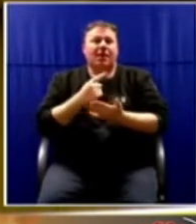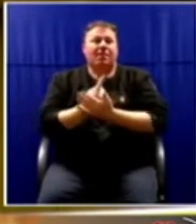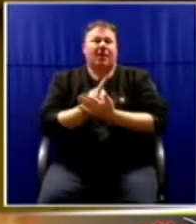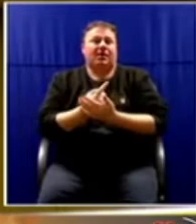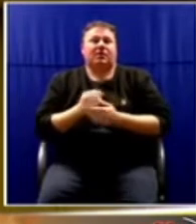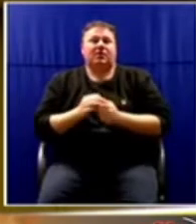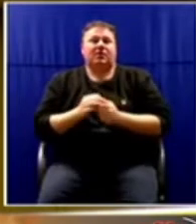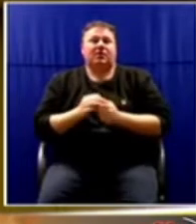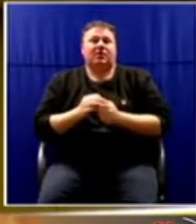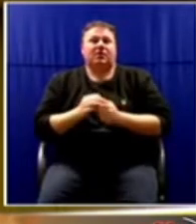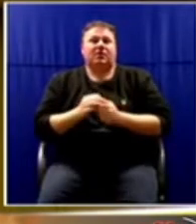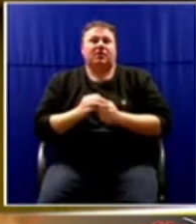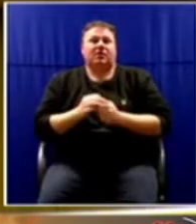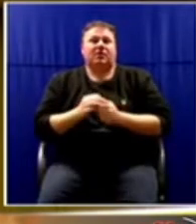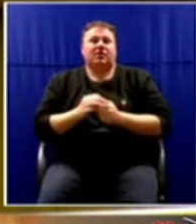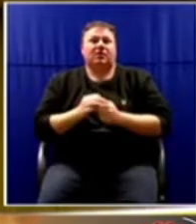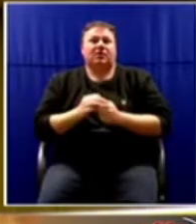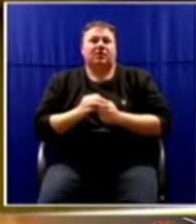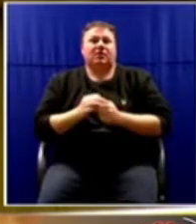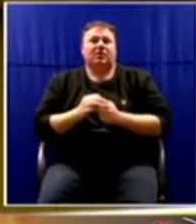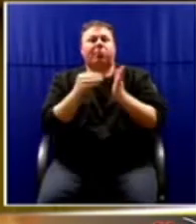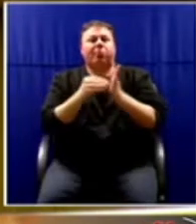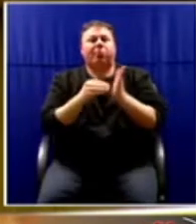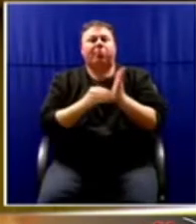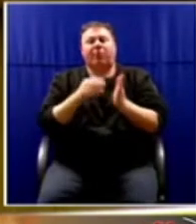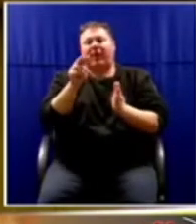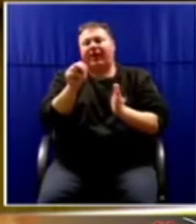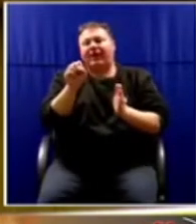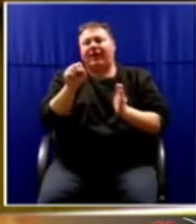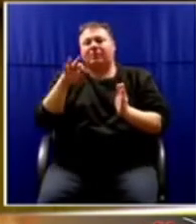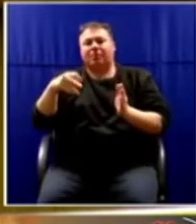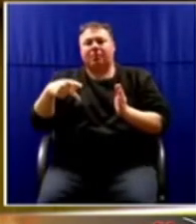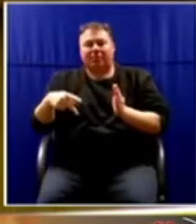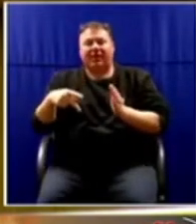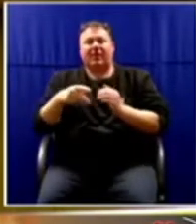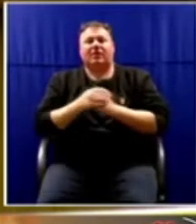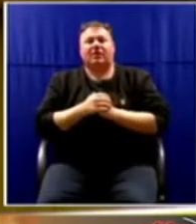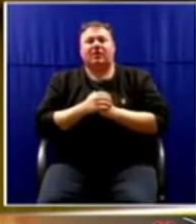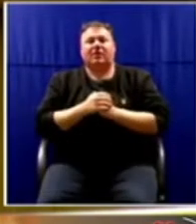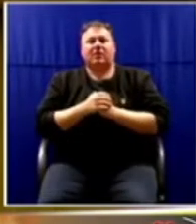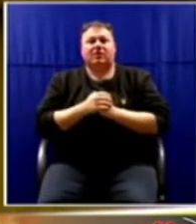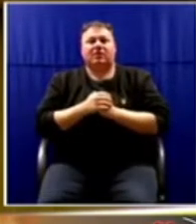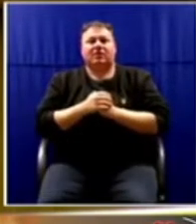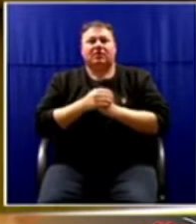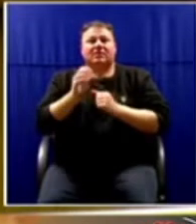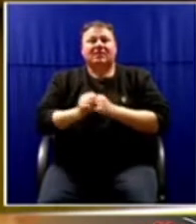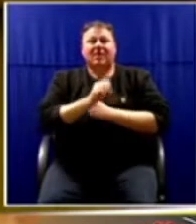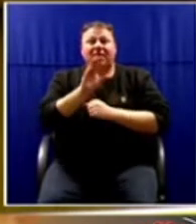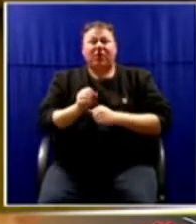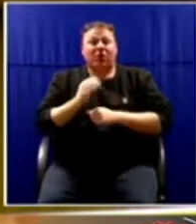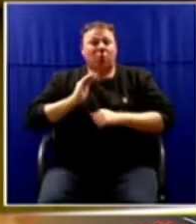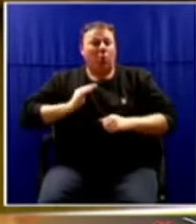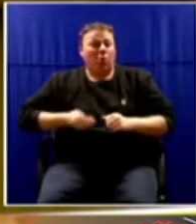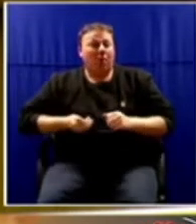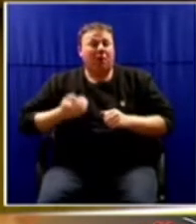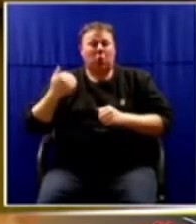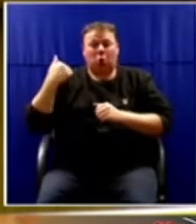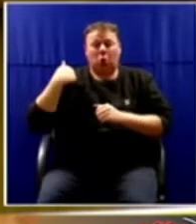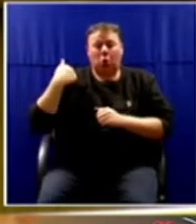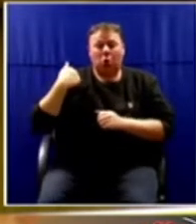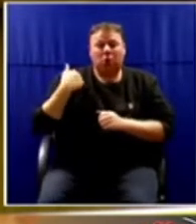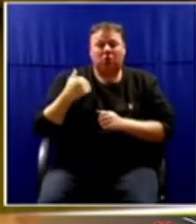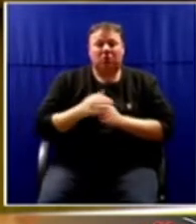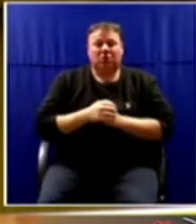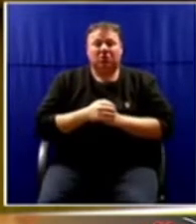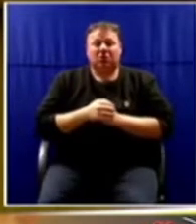of the NSP. South African women and girls do not deserve such content from those who